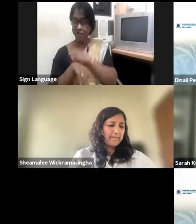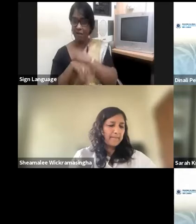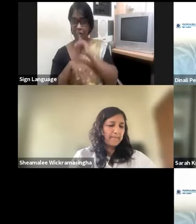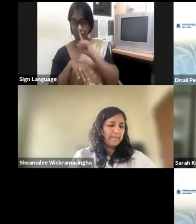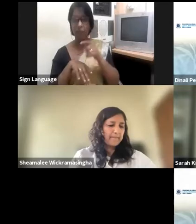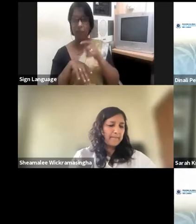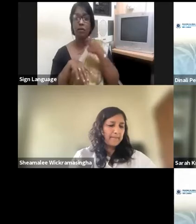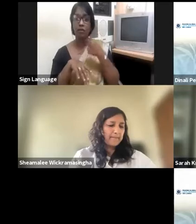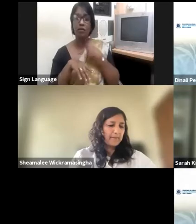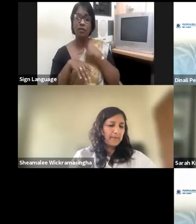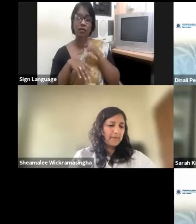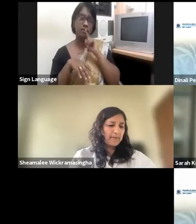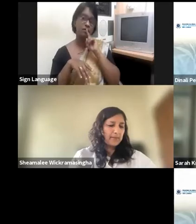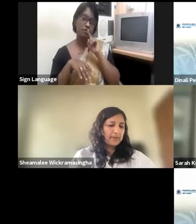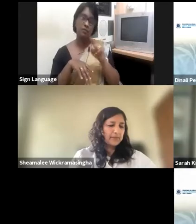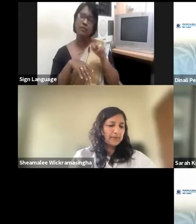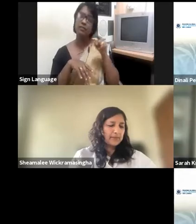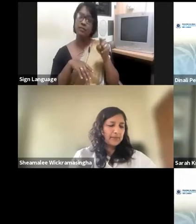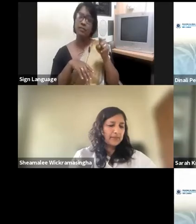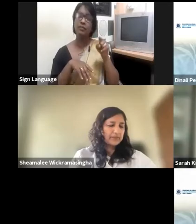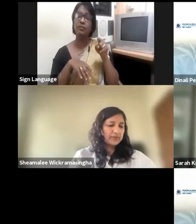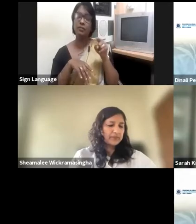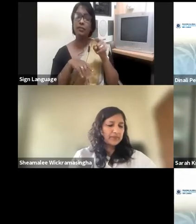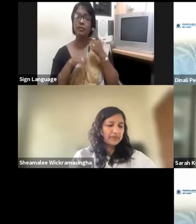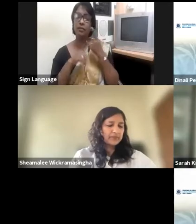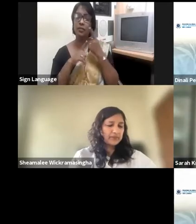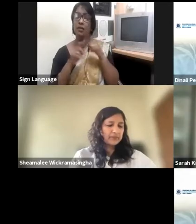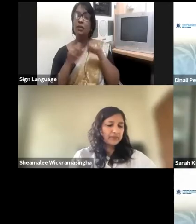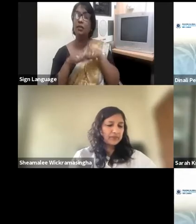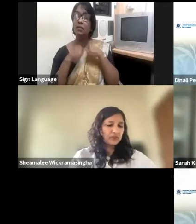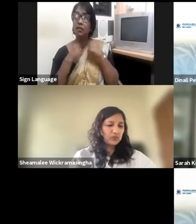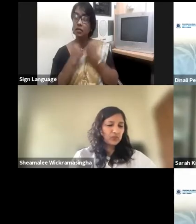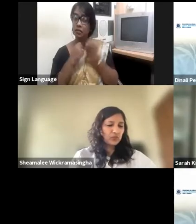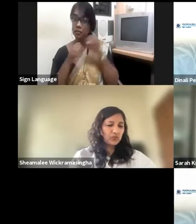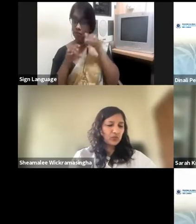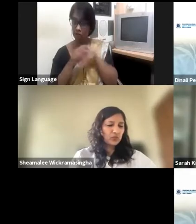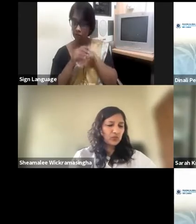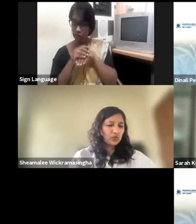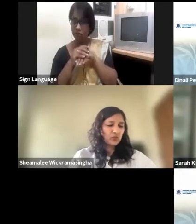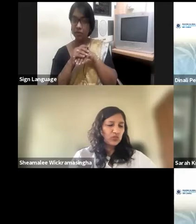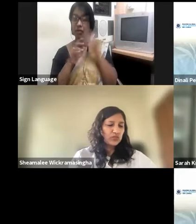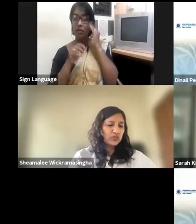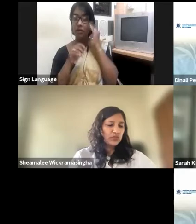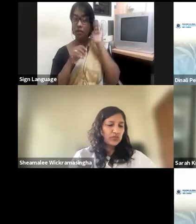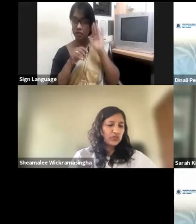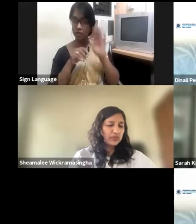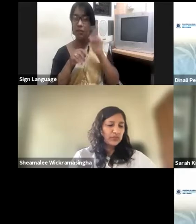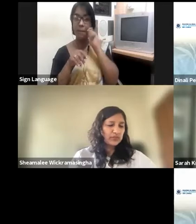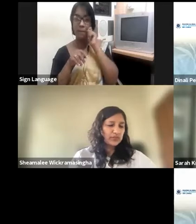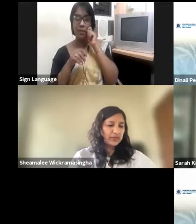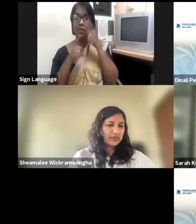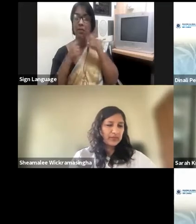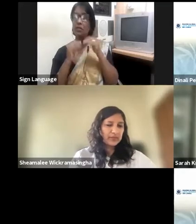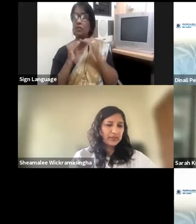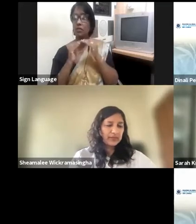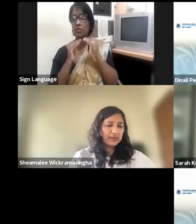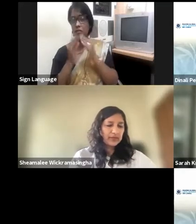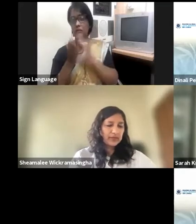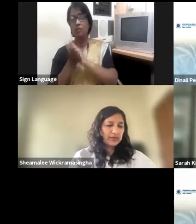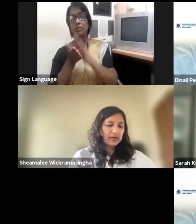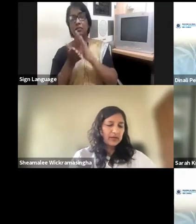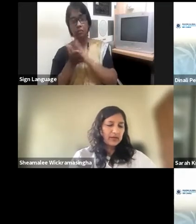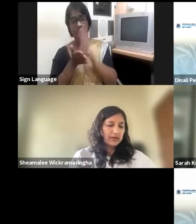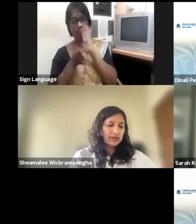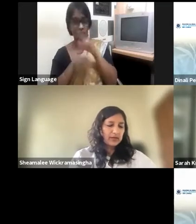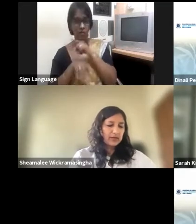companies treat both men and women equally. This brings me to a little story. It's actually not gender, but just